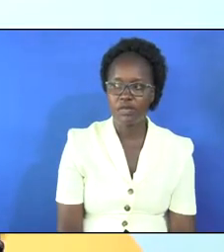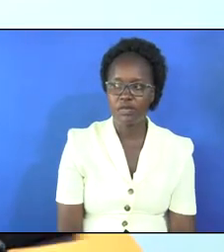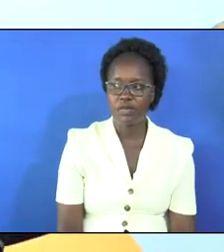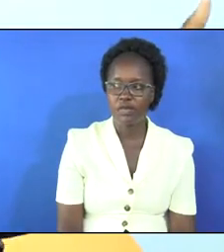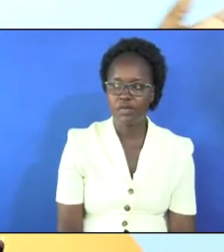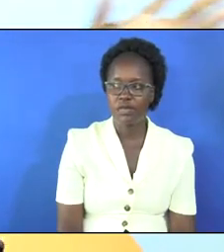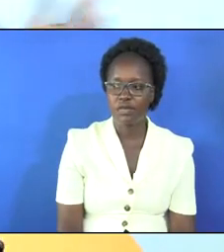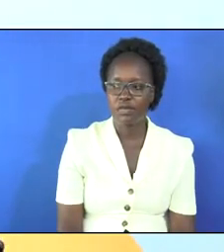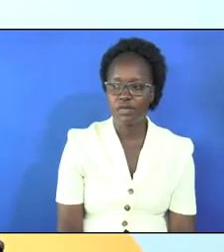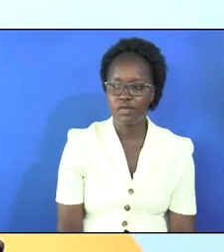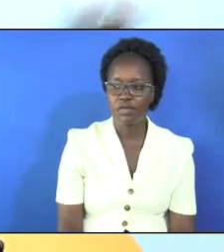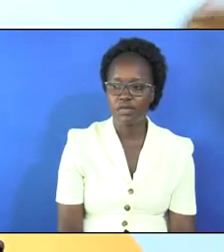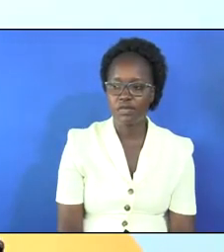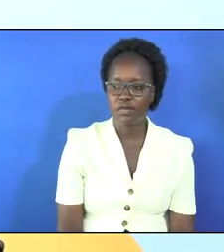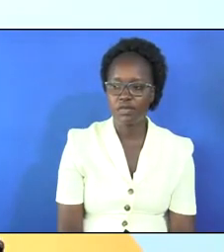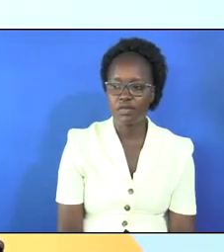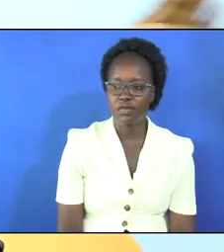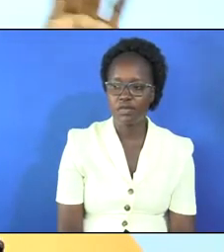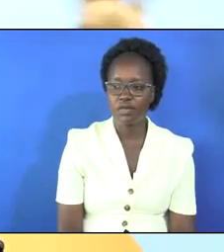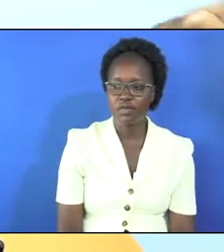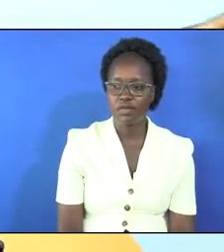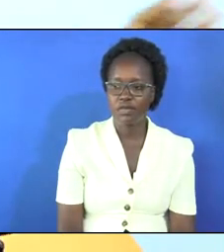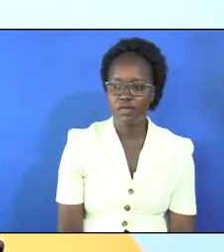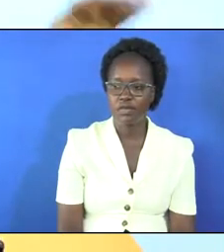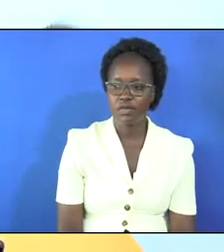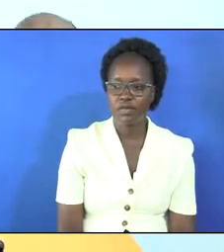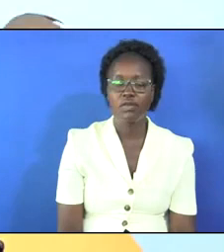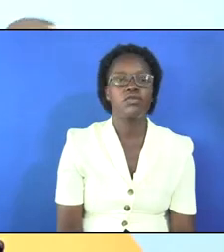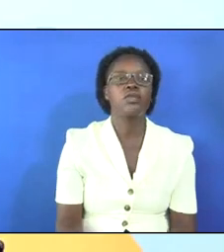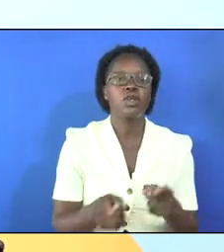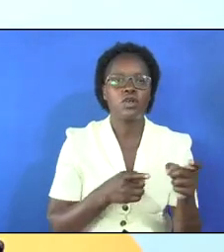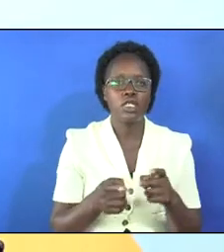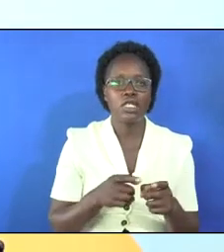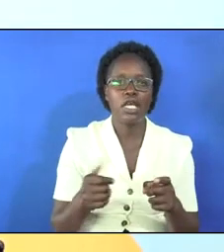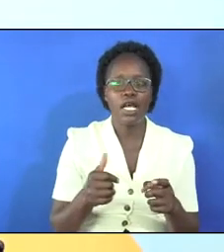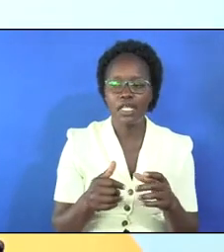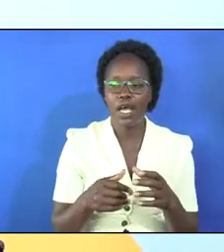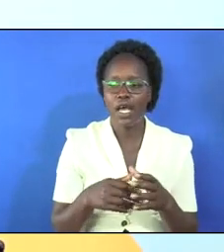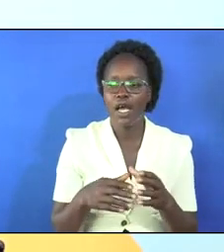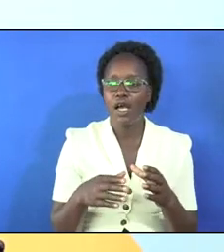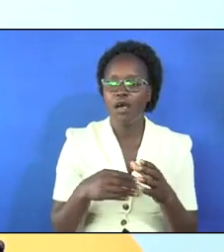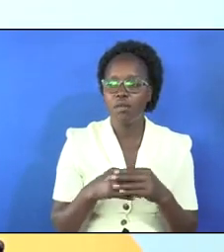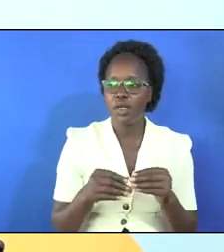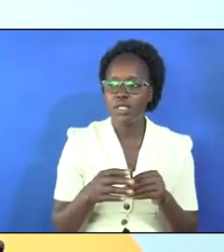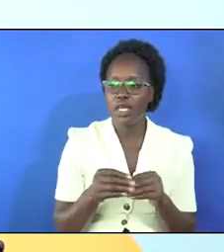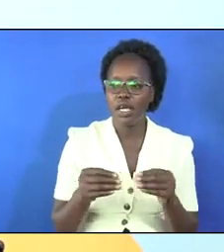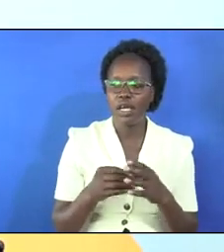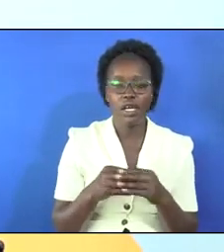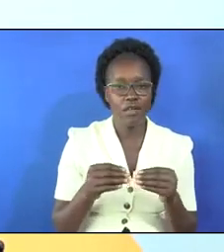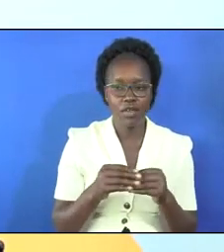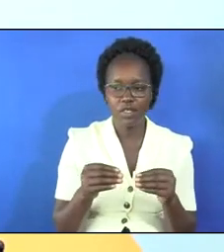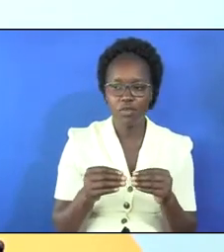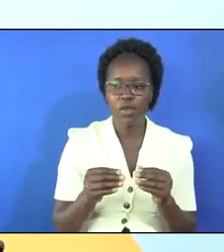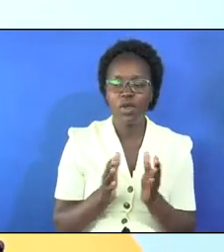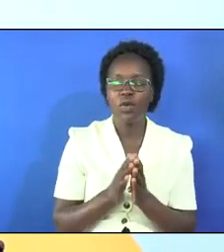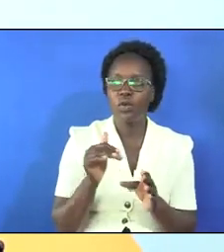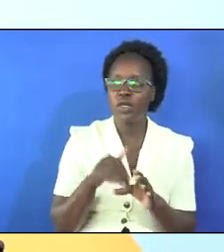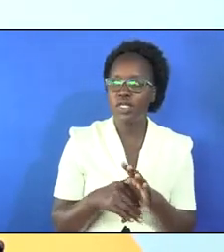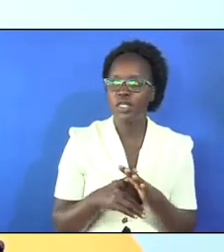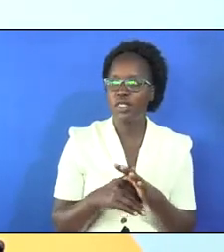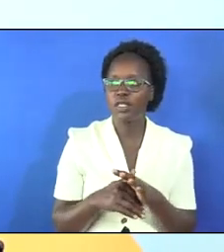and the team very busy coordinating how the pastor will be very comfortable while he is within the city